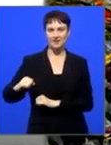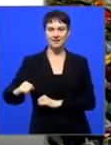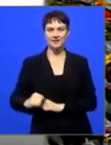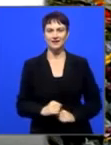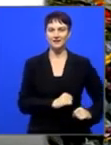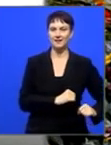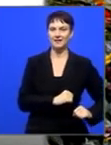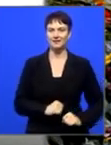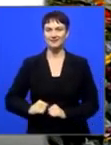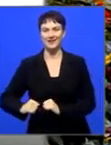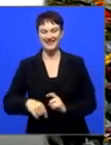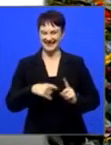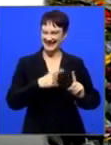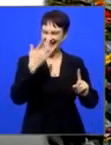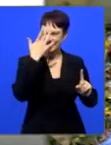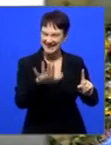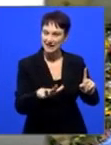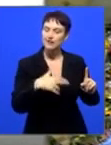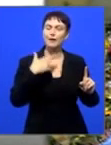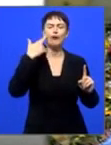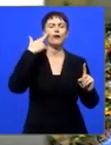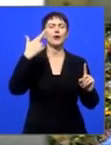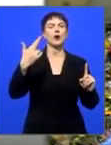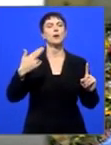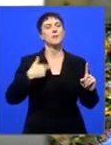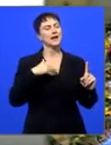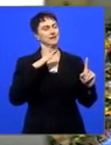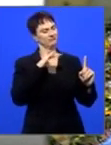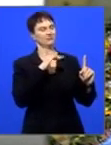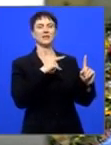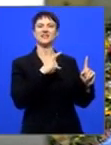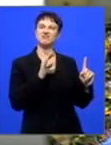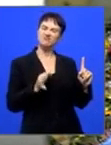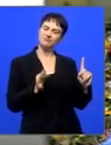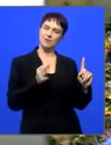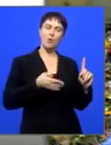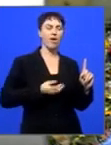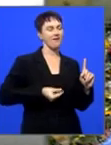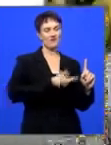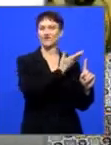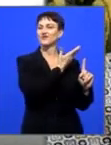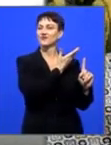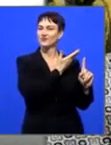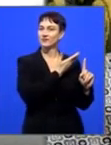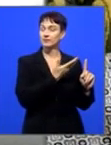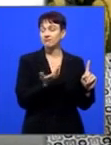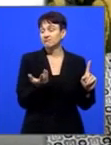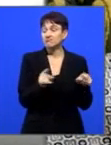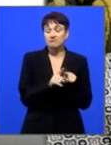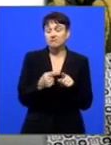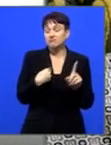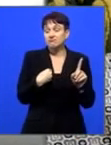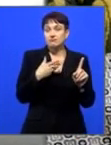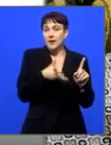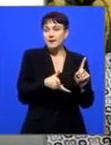dance. He's the famous Madiba dance. So we hope that we can give him a proper send-off as artists as well and just also say